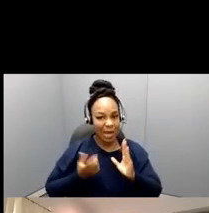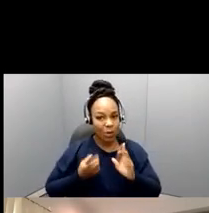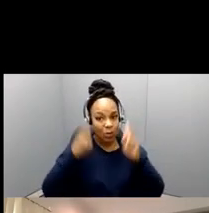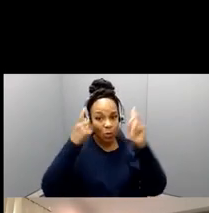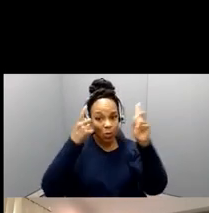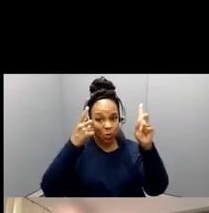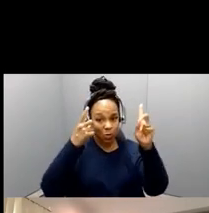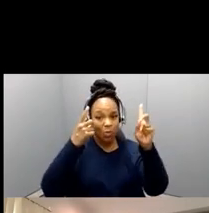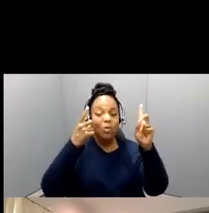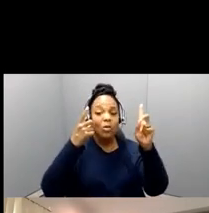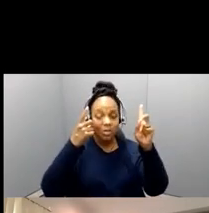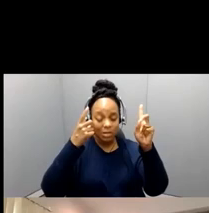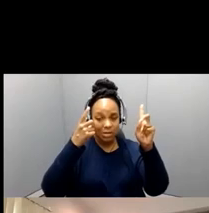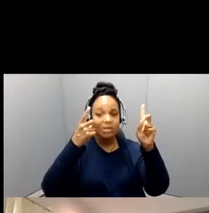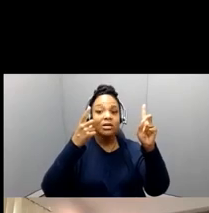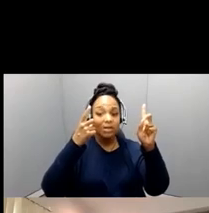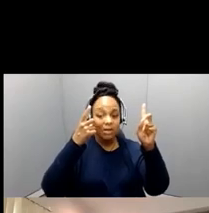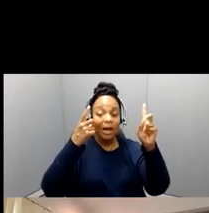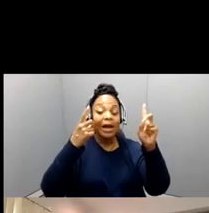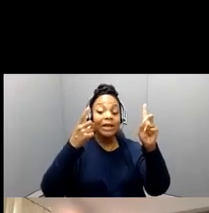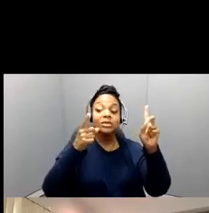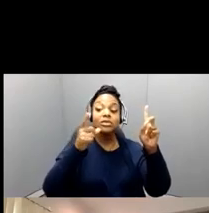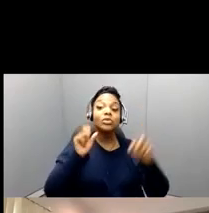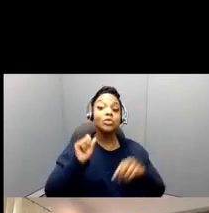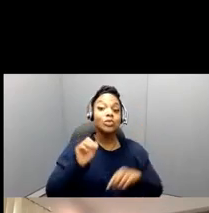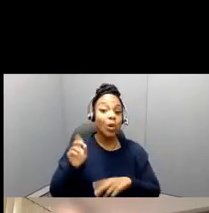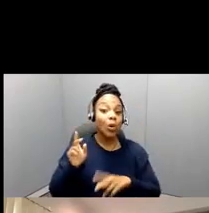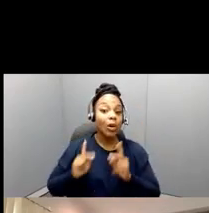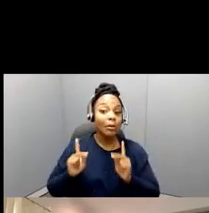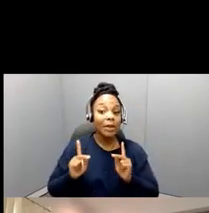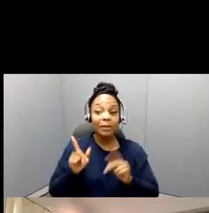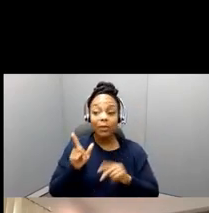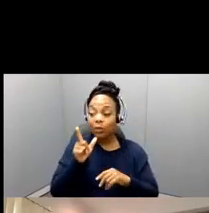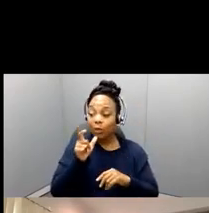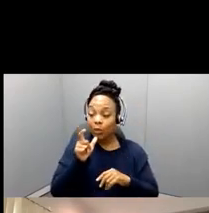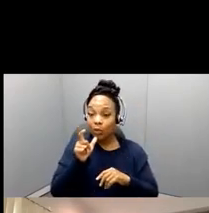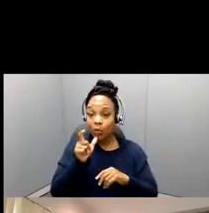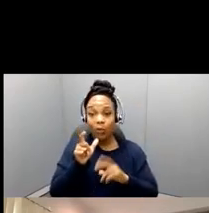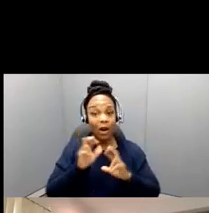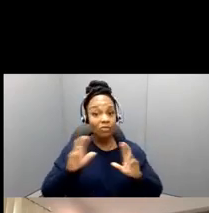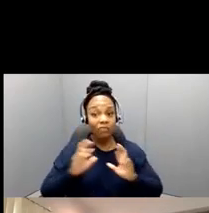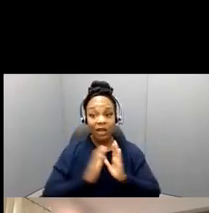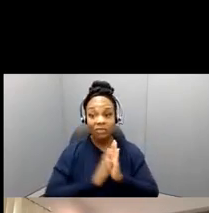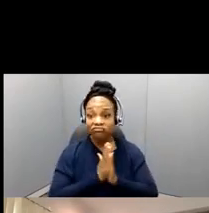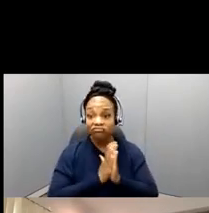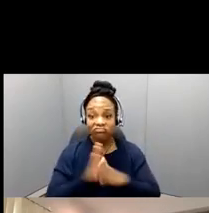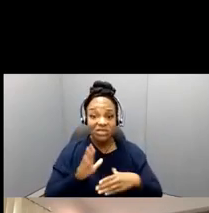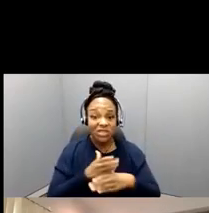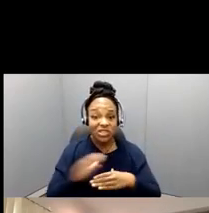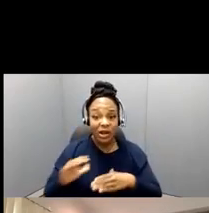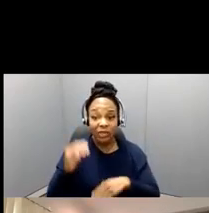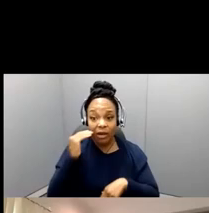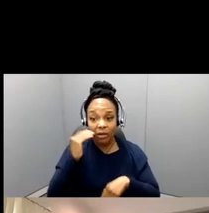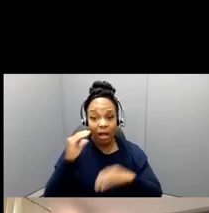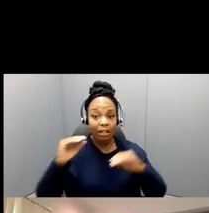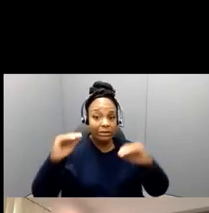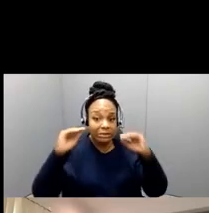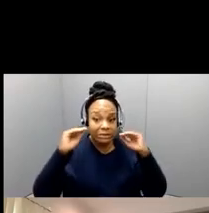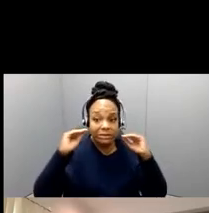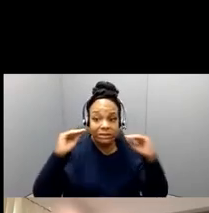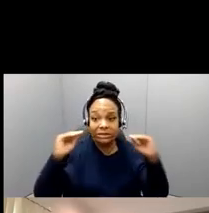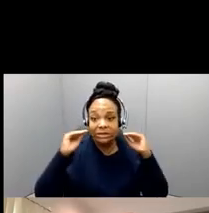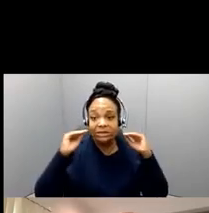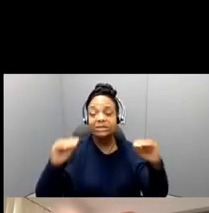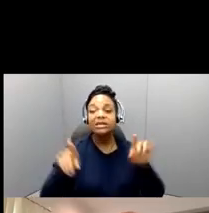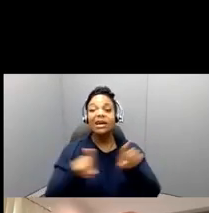are poised, uh, to share knowledge, and to teach, and things of that nature as faculty, or as researchers and scholars, so